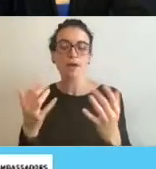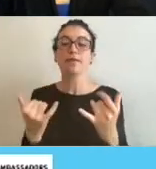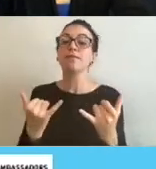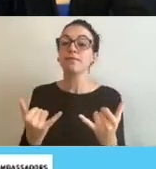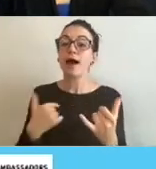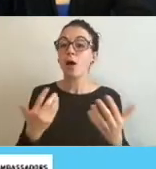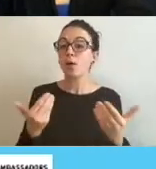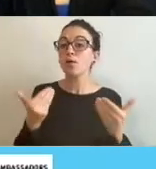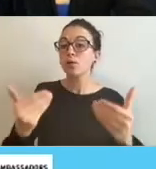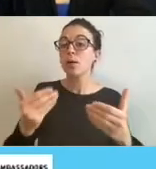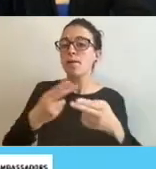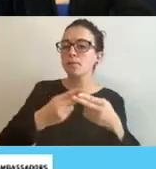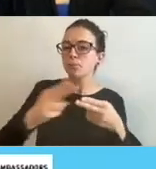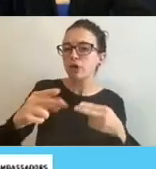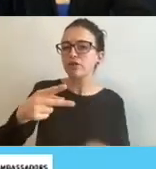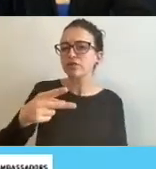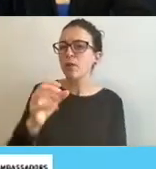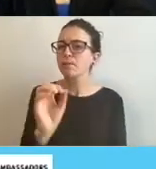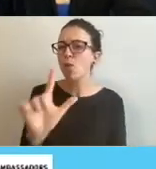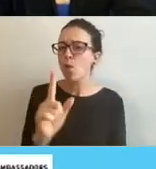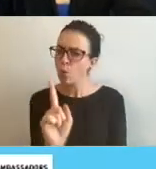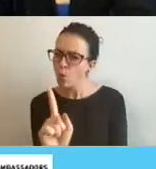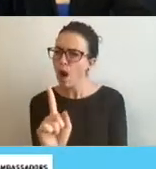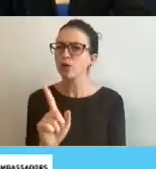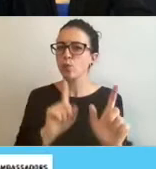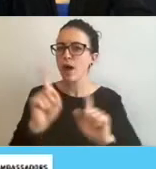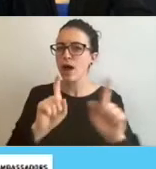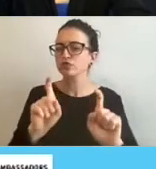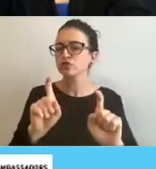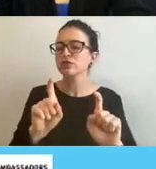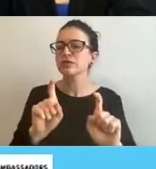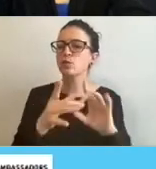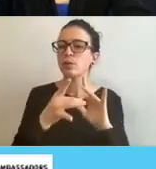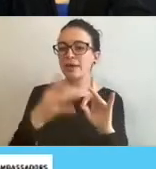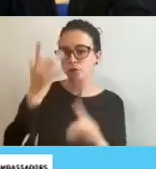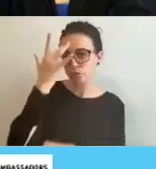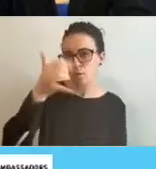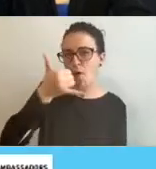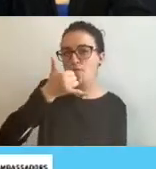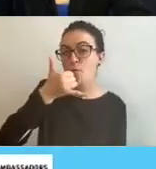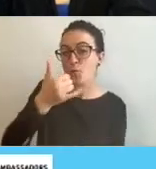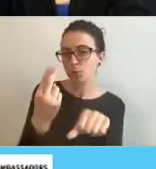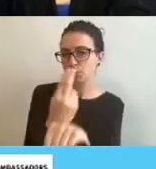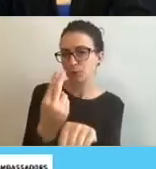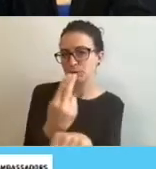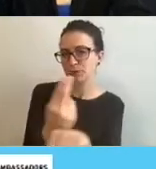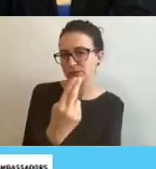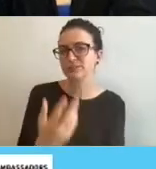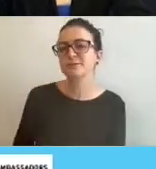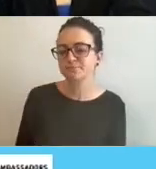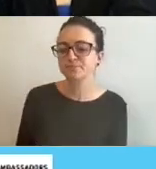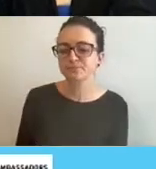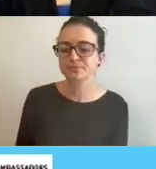Um, and it's just got one question. So this is on smartphone use. Okay. So the